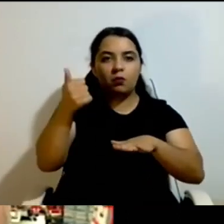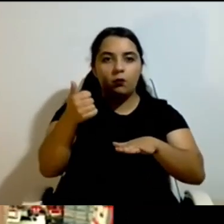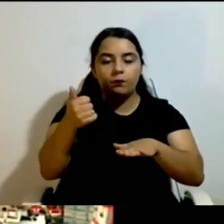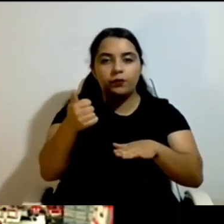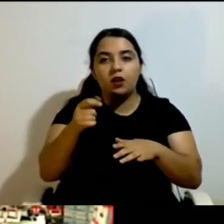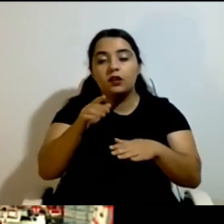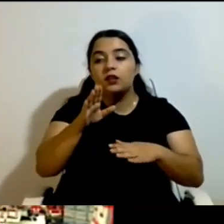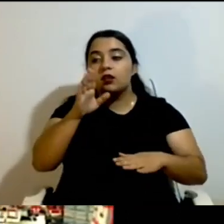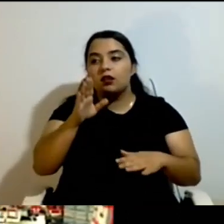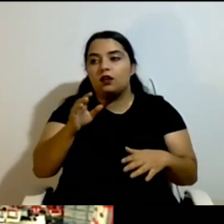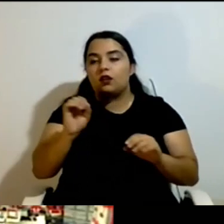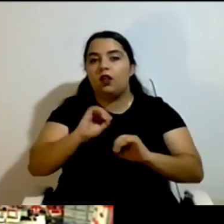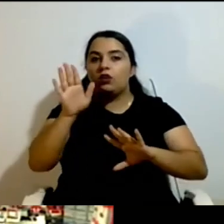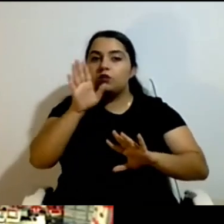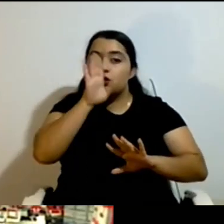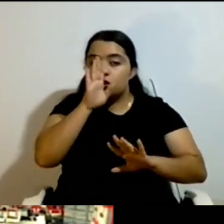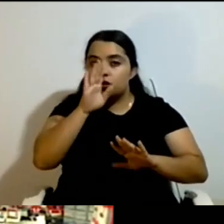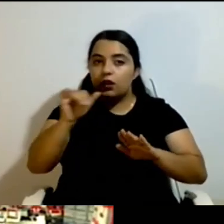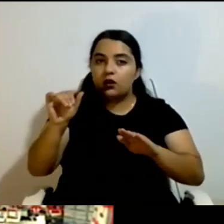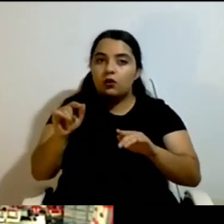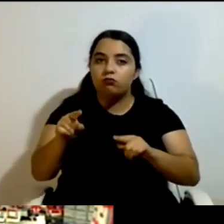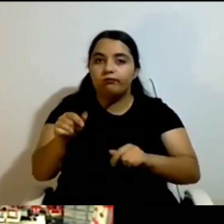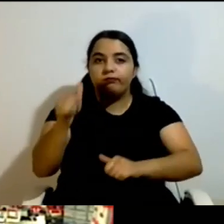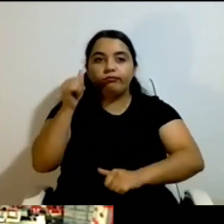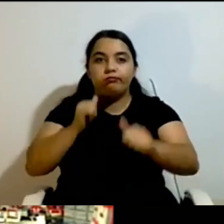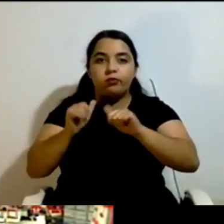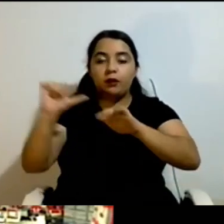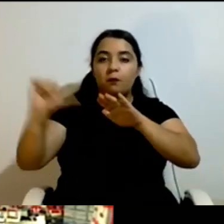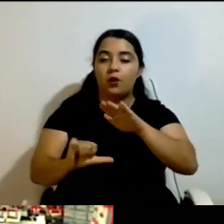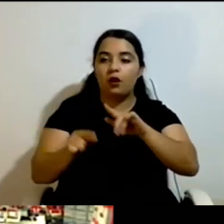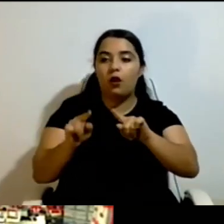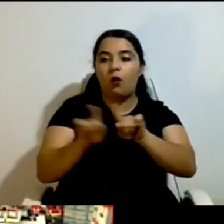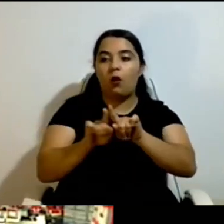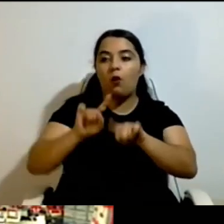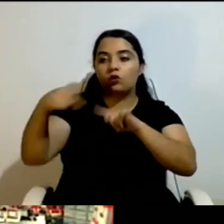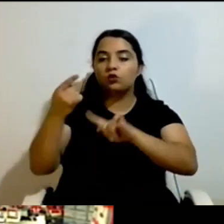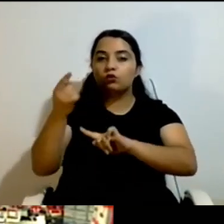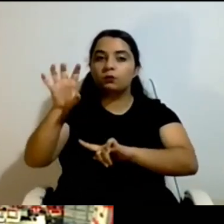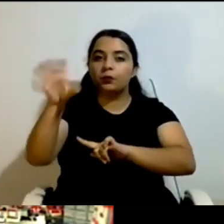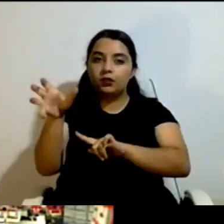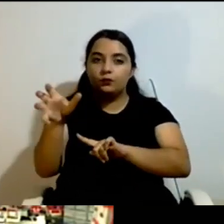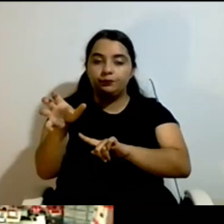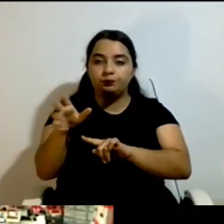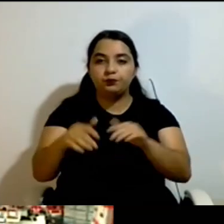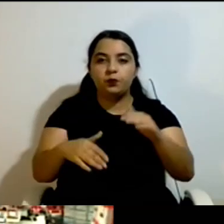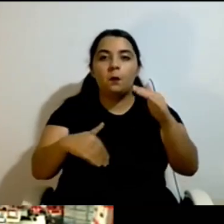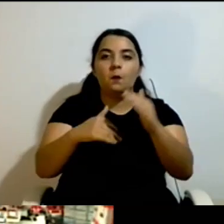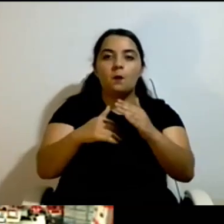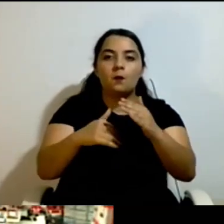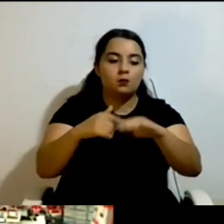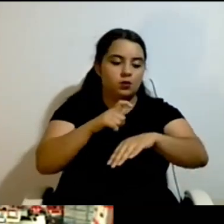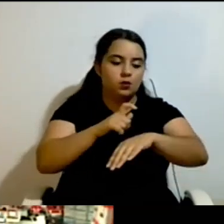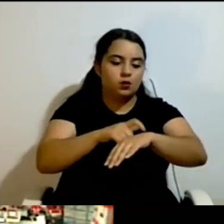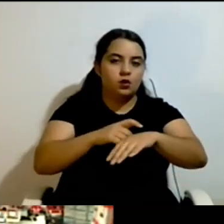The limit of eight hours excludes a whole group of people with severe disabilities. And this is not fair and it's not